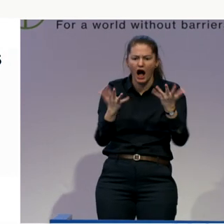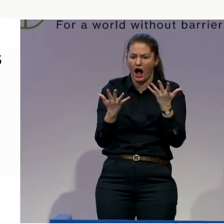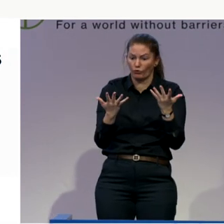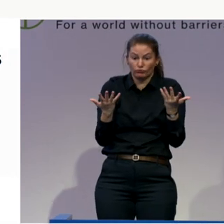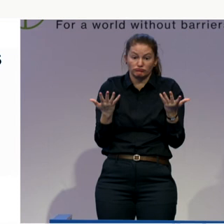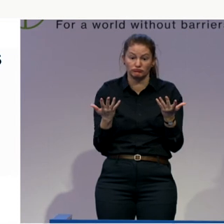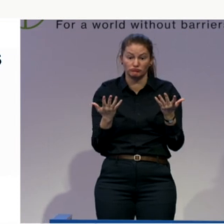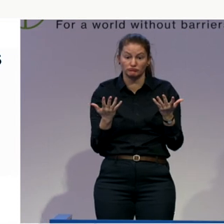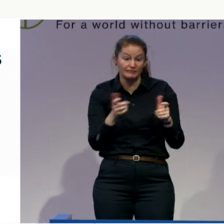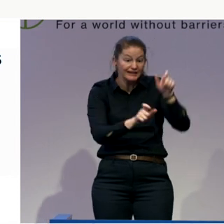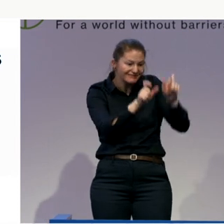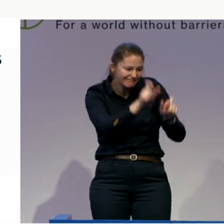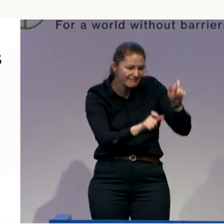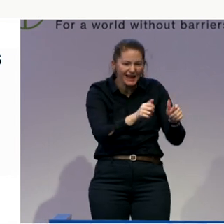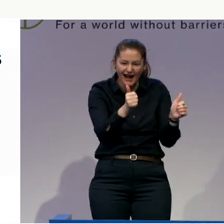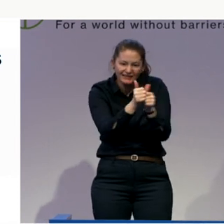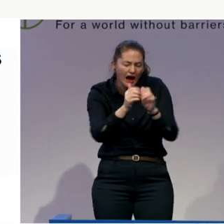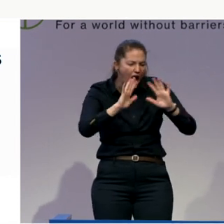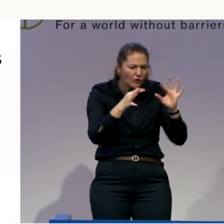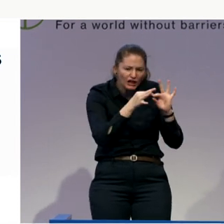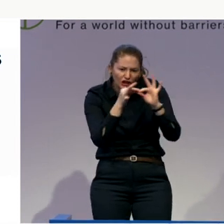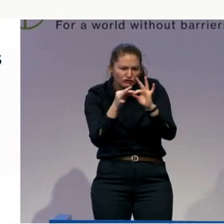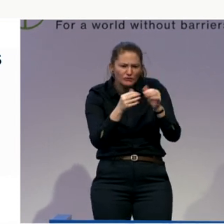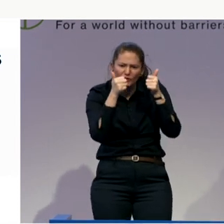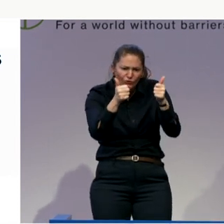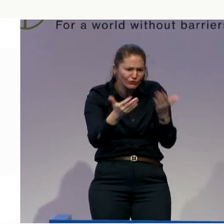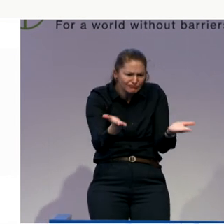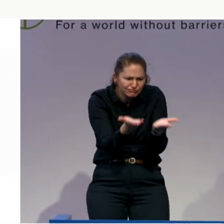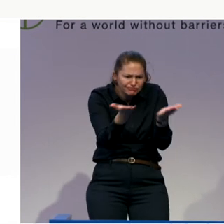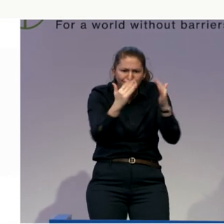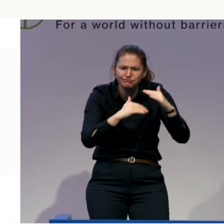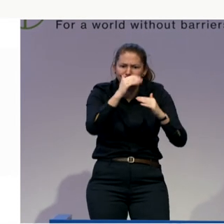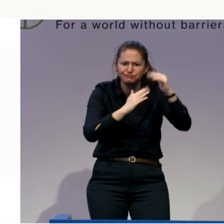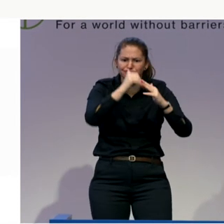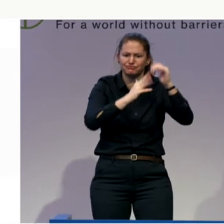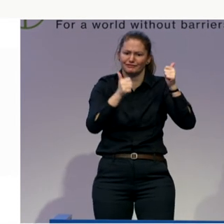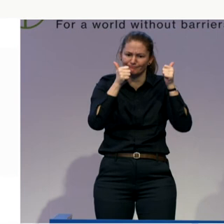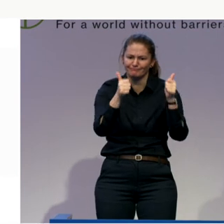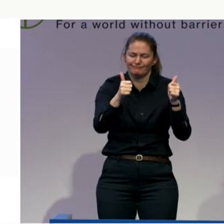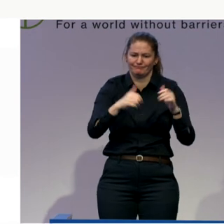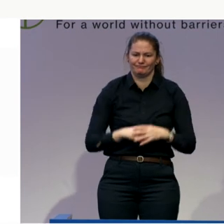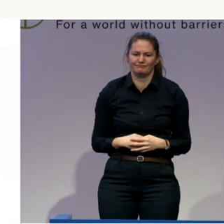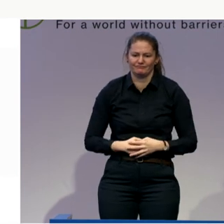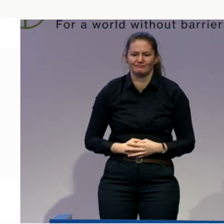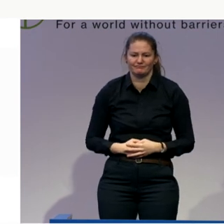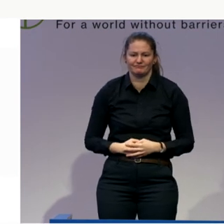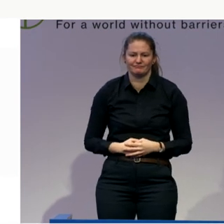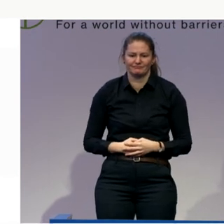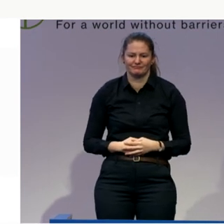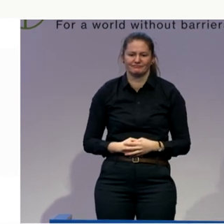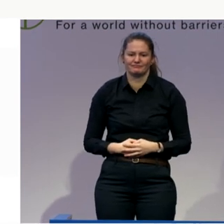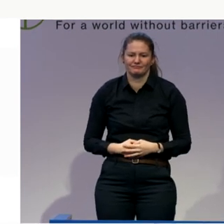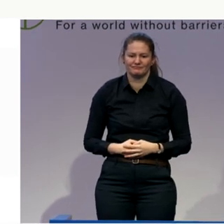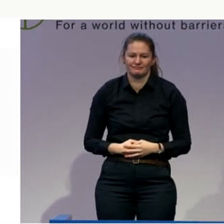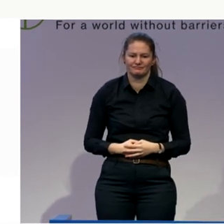that's a good relationship. So that if we're together in a private setting, you come along and check that she is supporting me, not exploiting